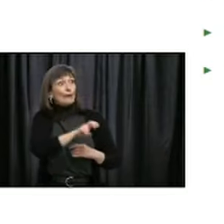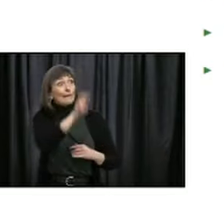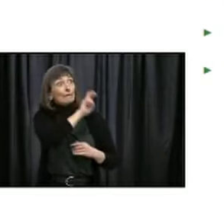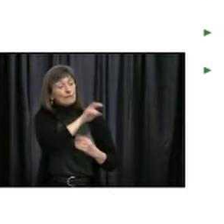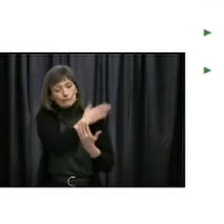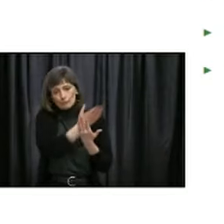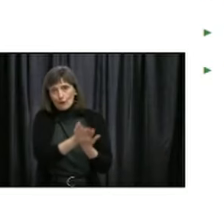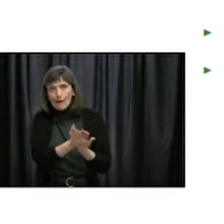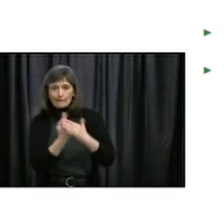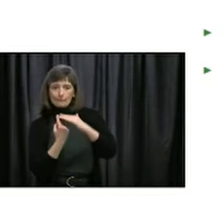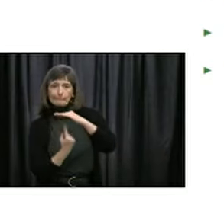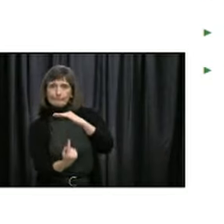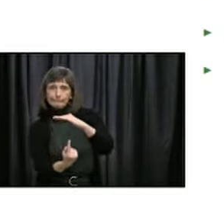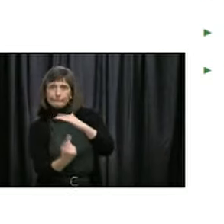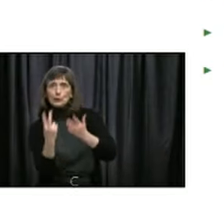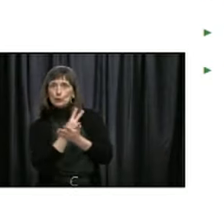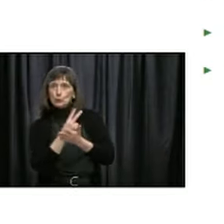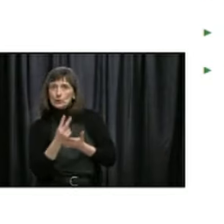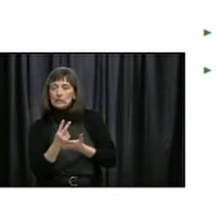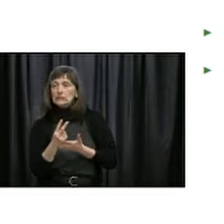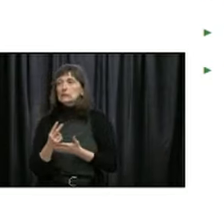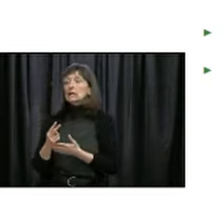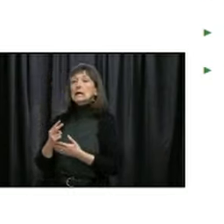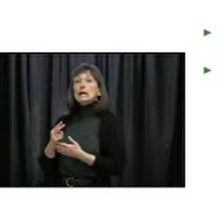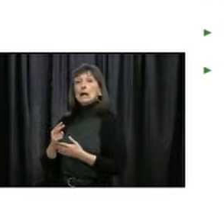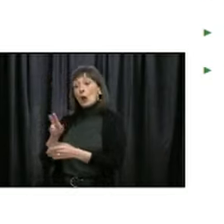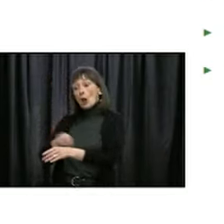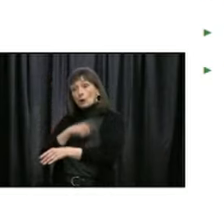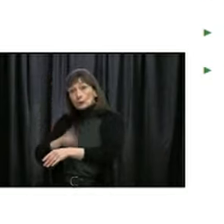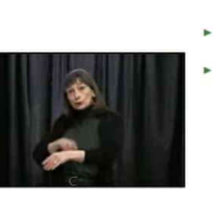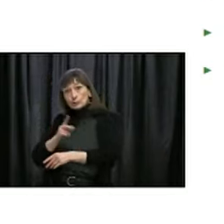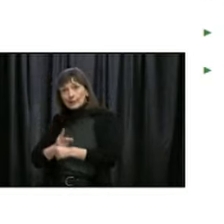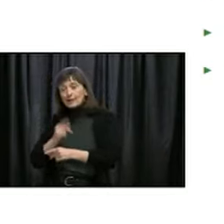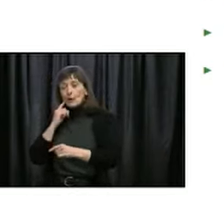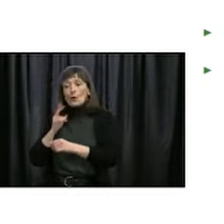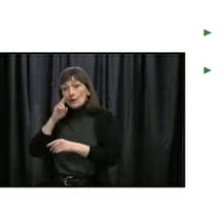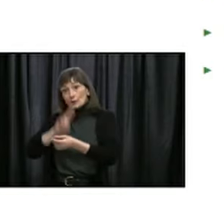visitation in health care facilities, long-term care homes.